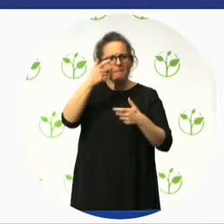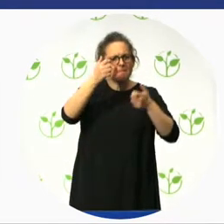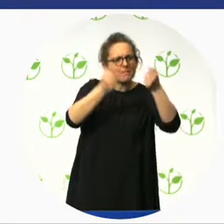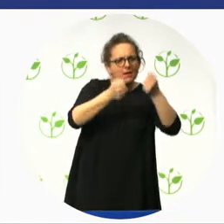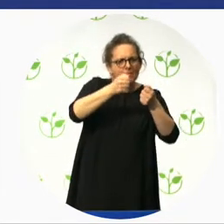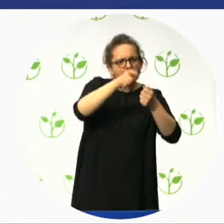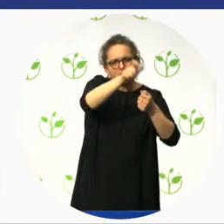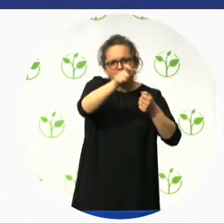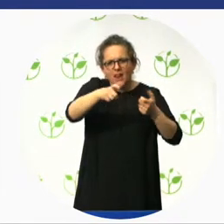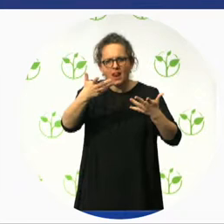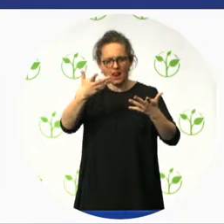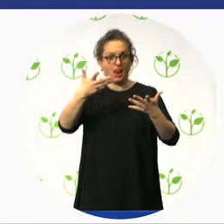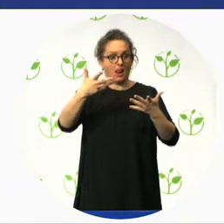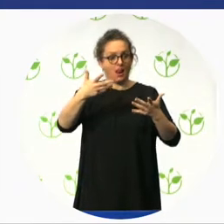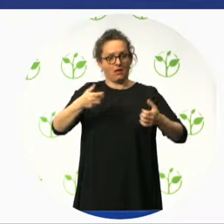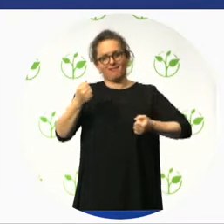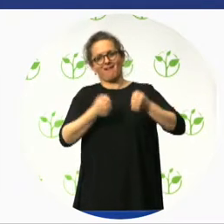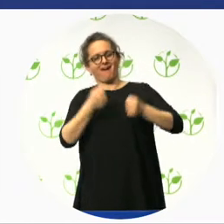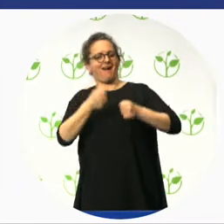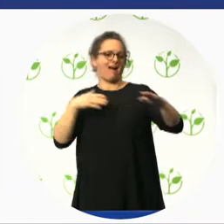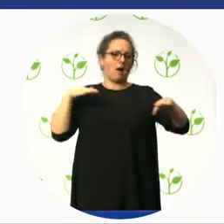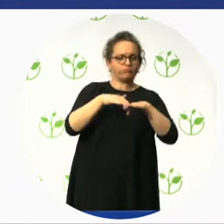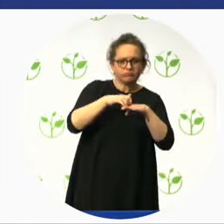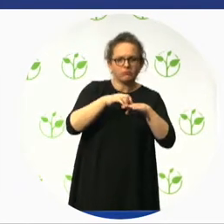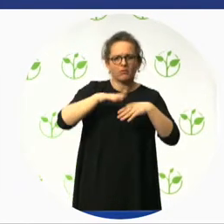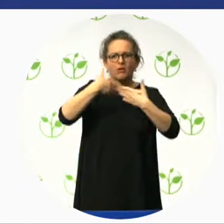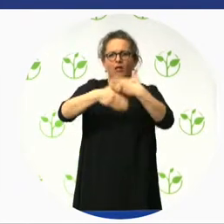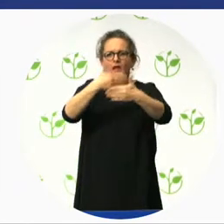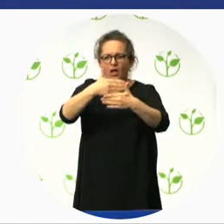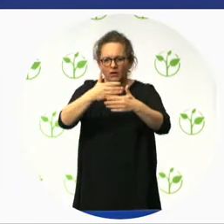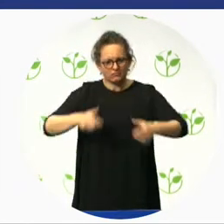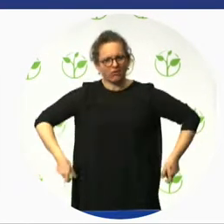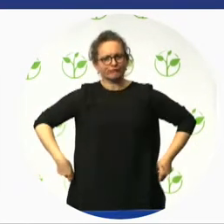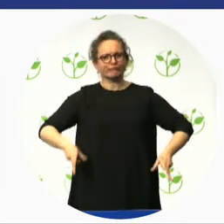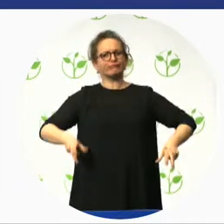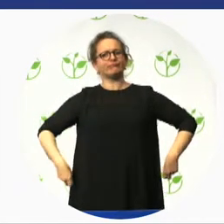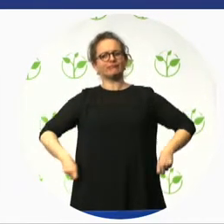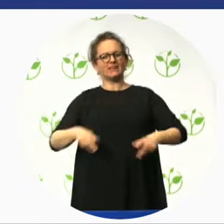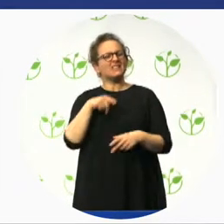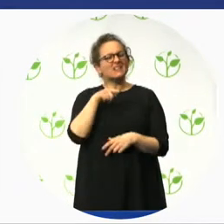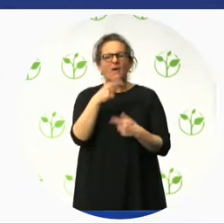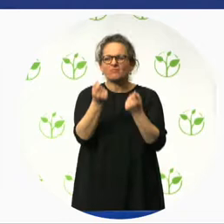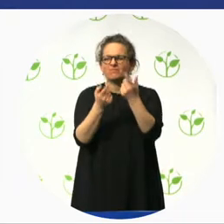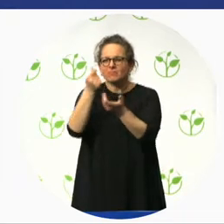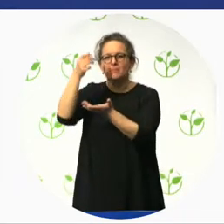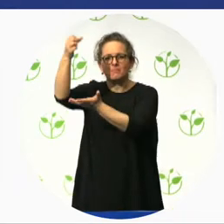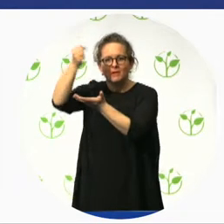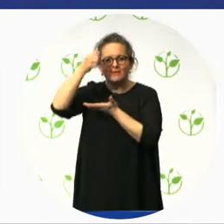The dream was, and still is, to create a world that's accessible and inclusive for all.